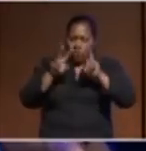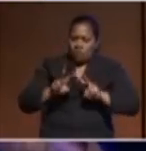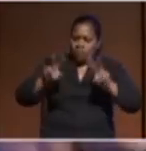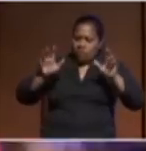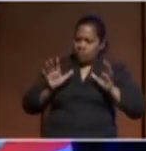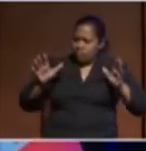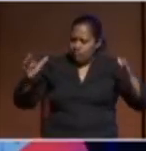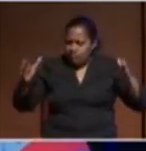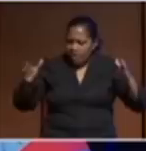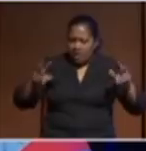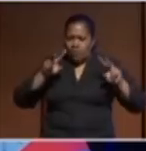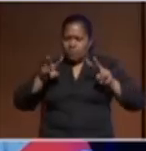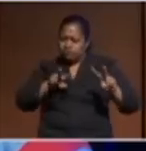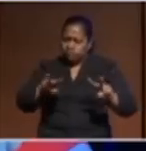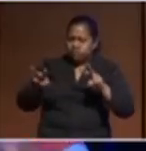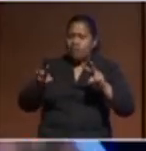to achieving that.